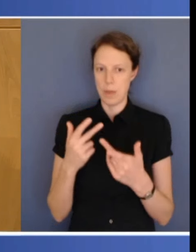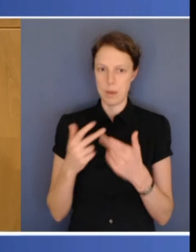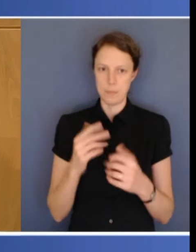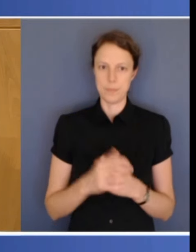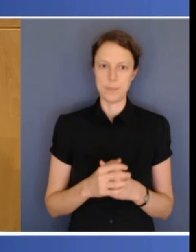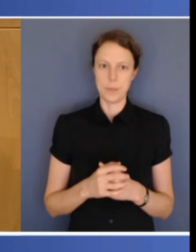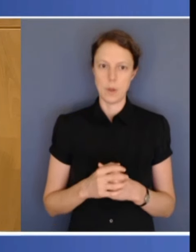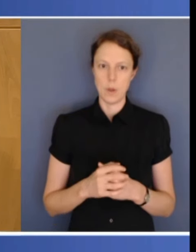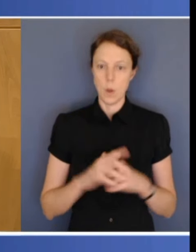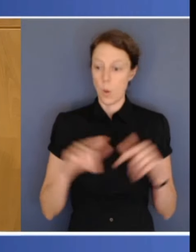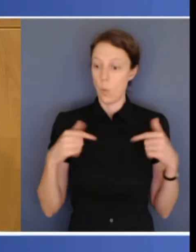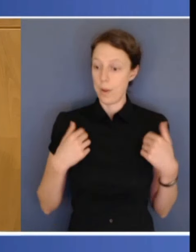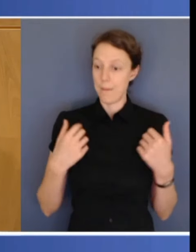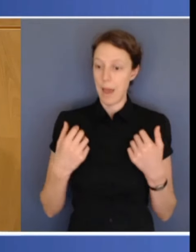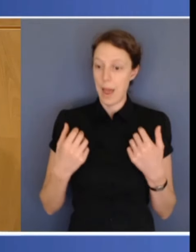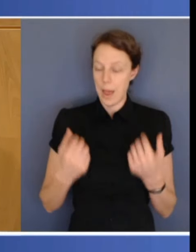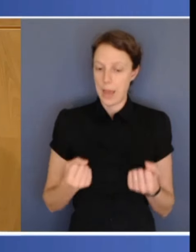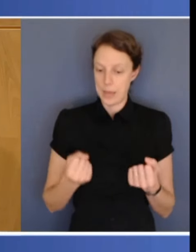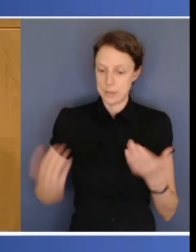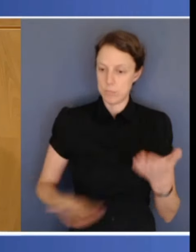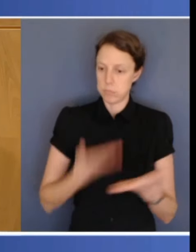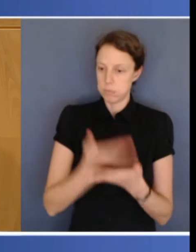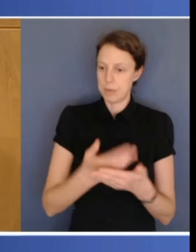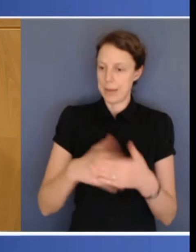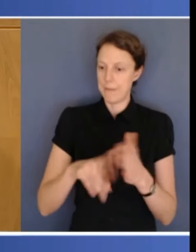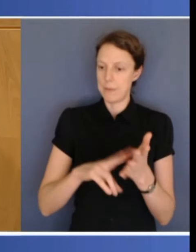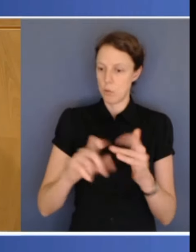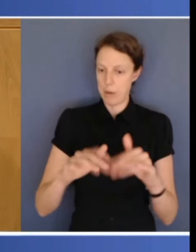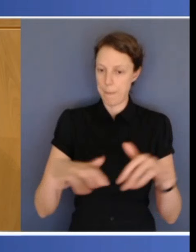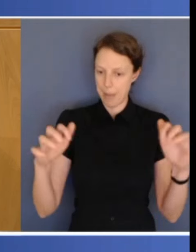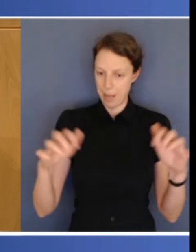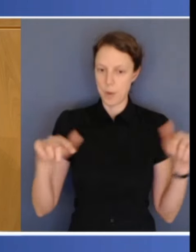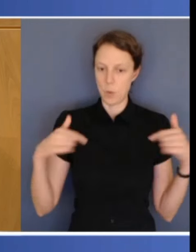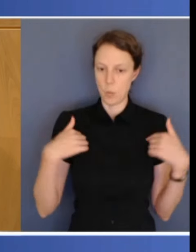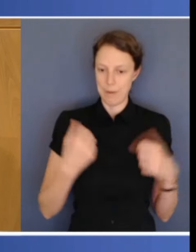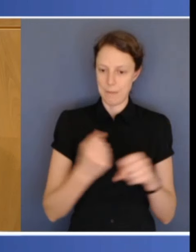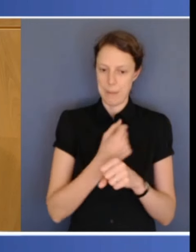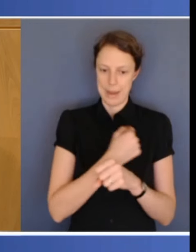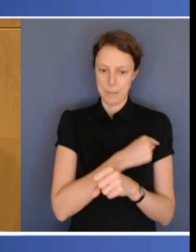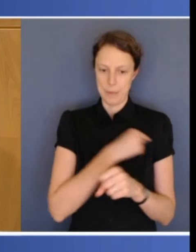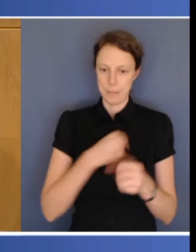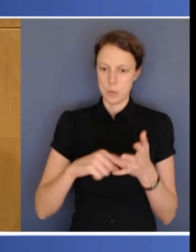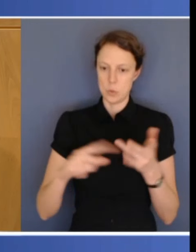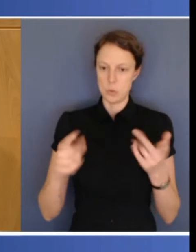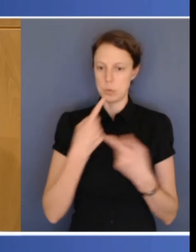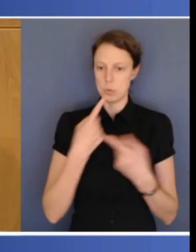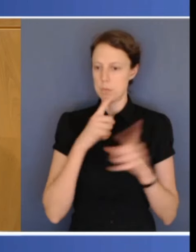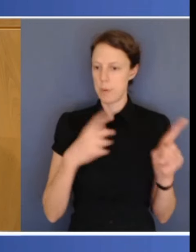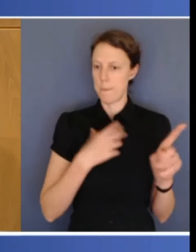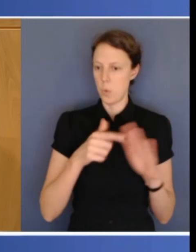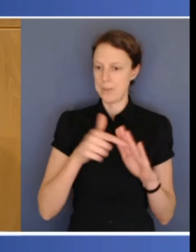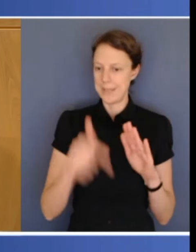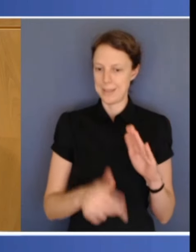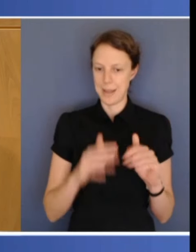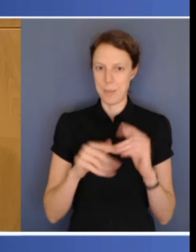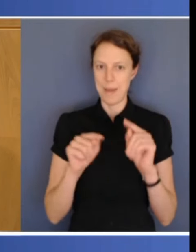some in-principle commitments to, in terms of releasing, additional detail on that. And as you can appreciate it, we